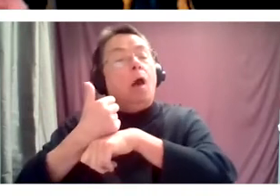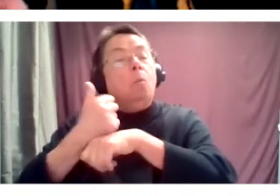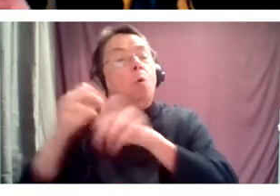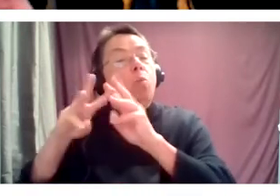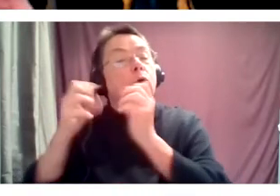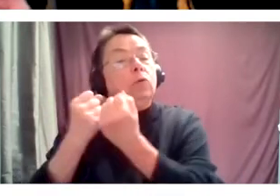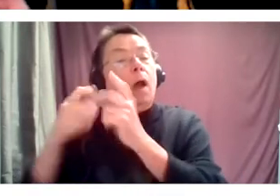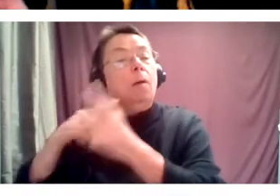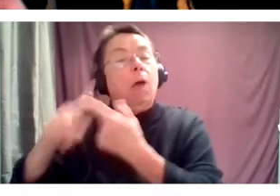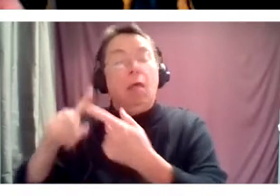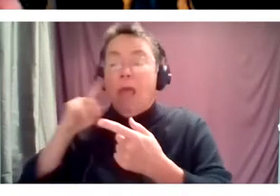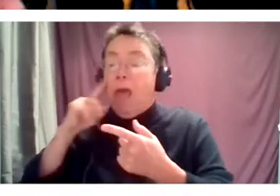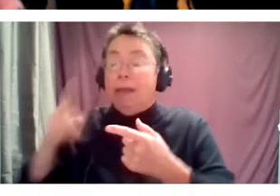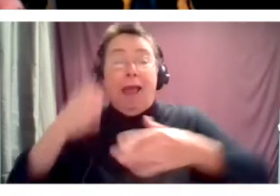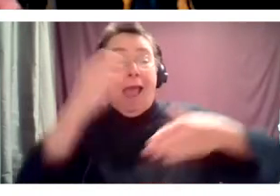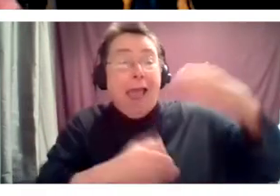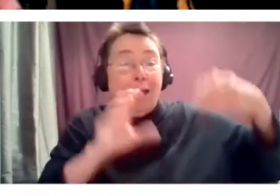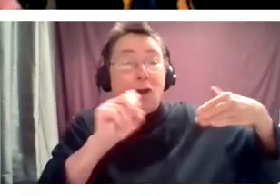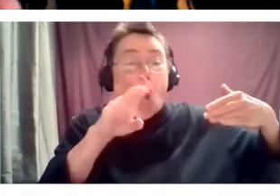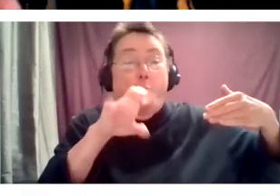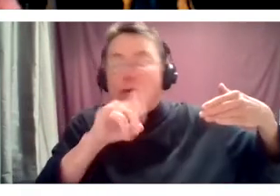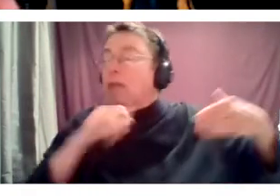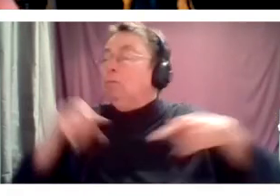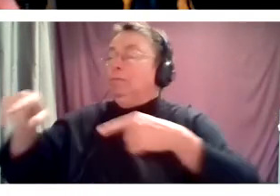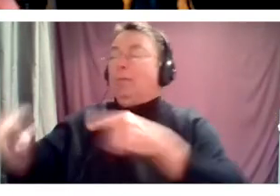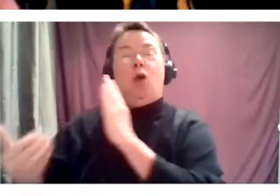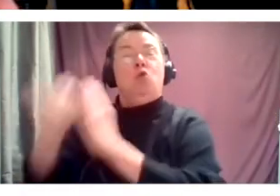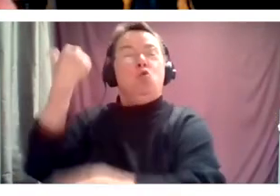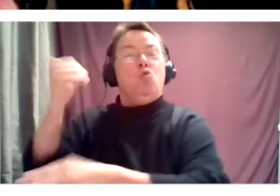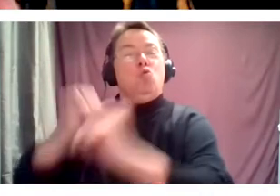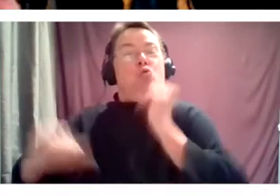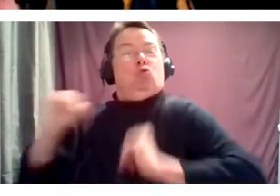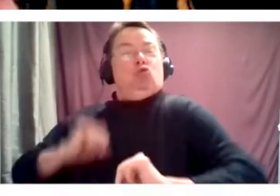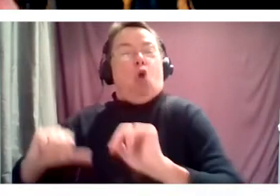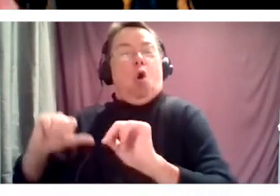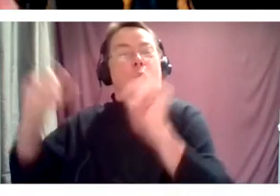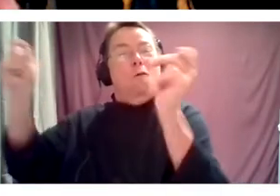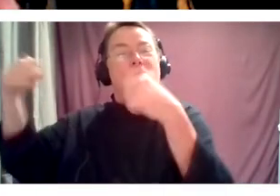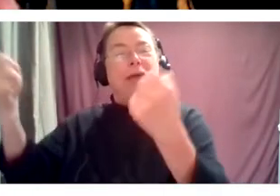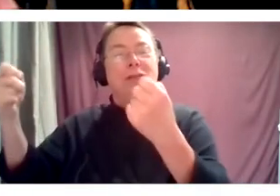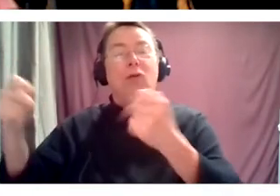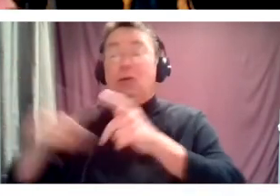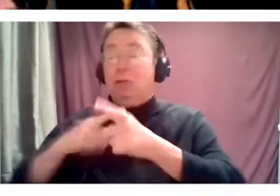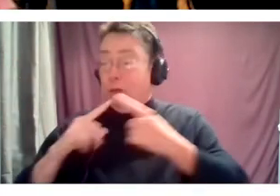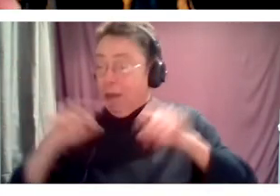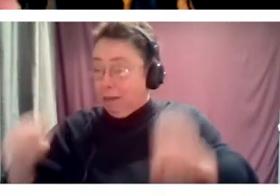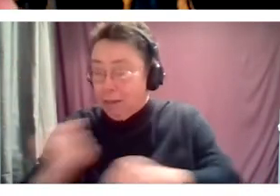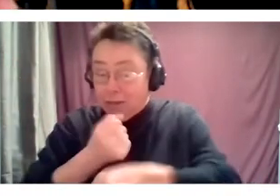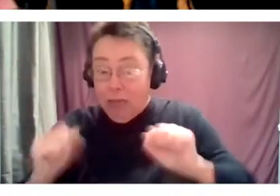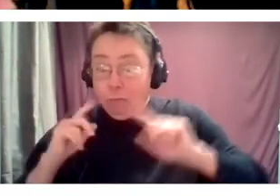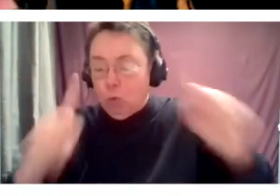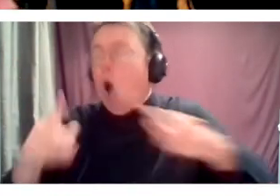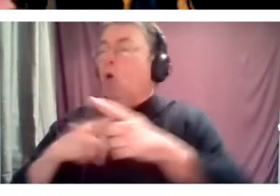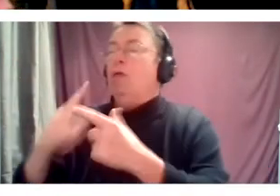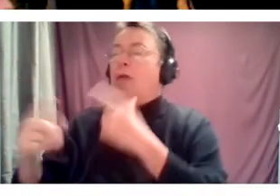the end of COVID by having a new works festival, again, when it's safe to really go to theaters, but to have a new works